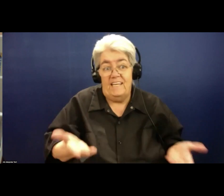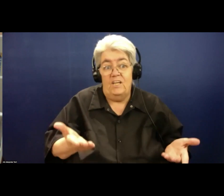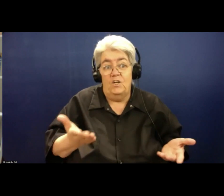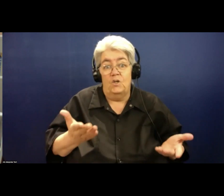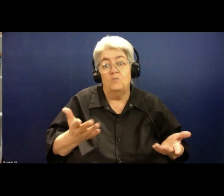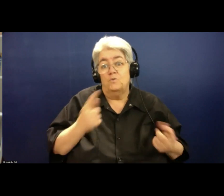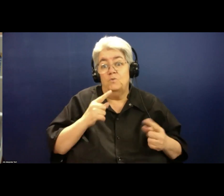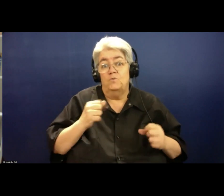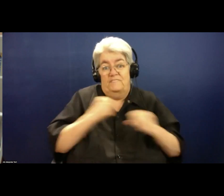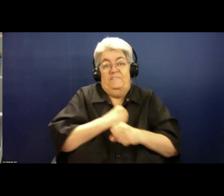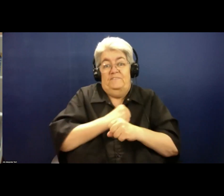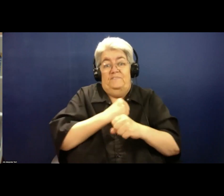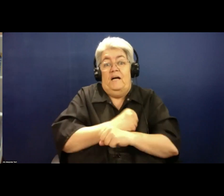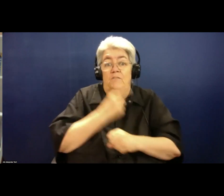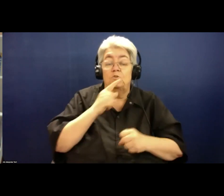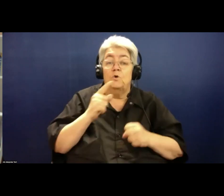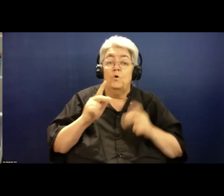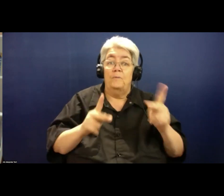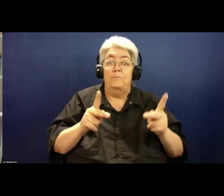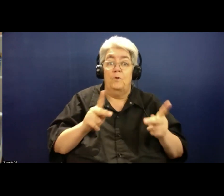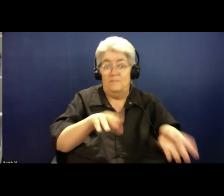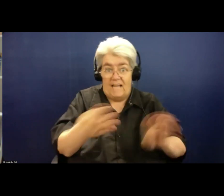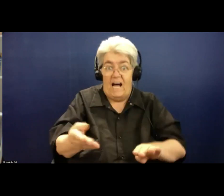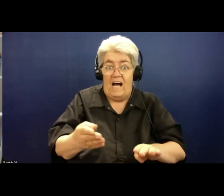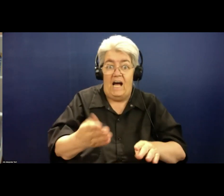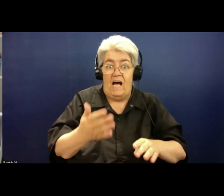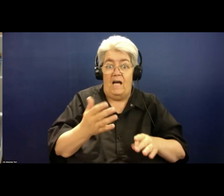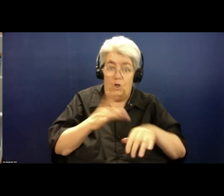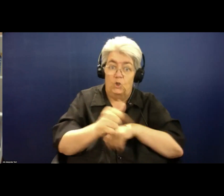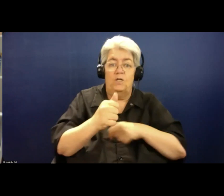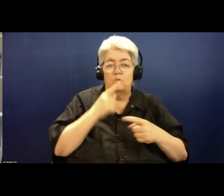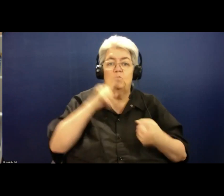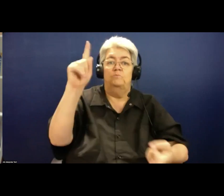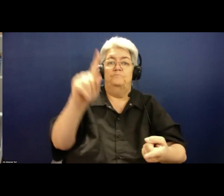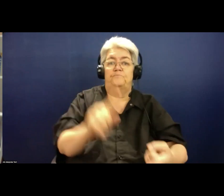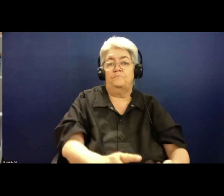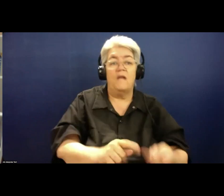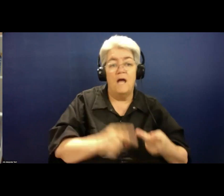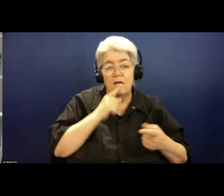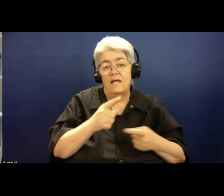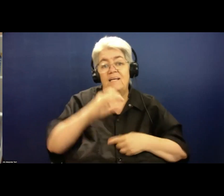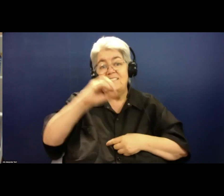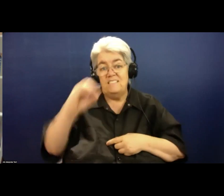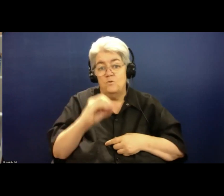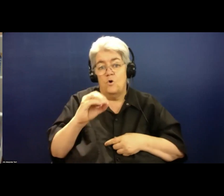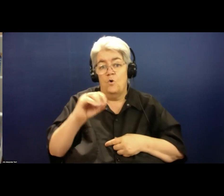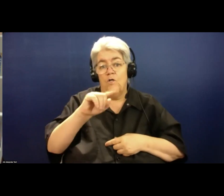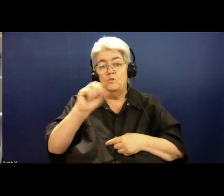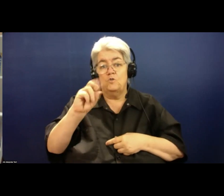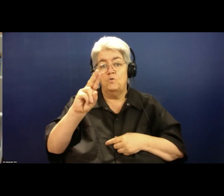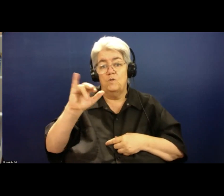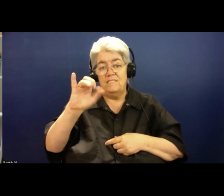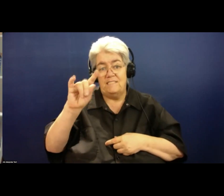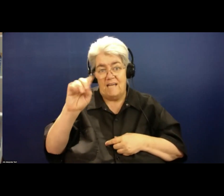the cause to reduce suicide. And like Zero Suicide, the movement internationally,